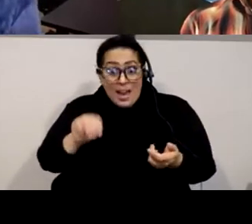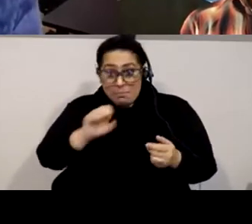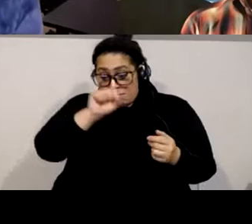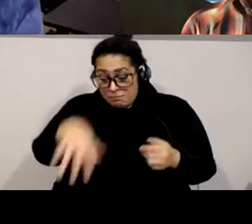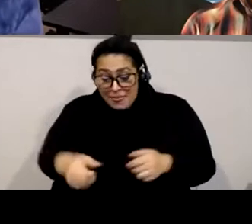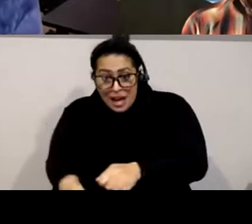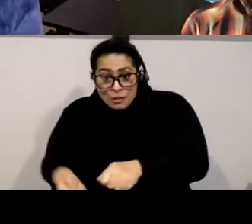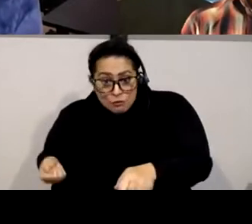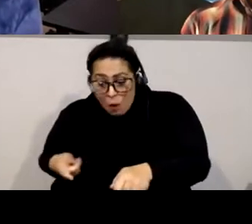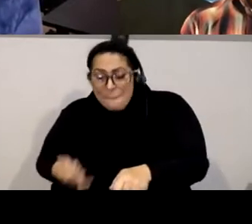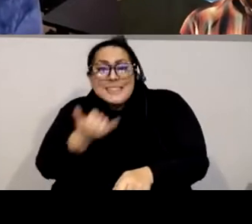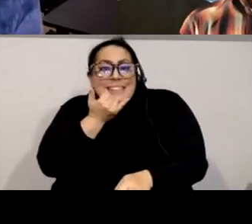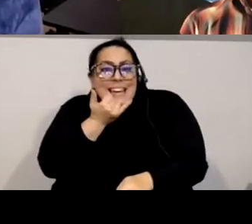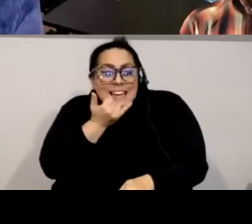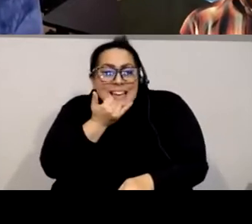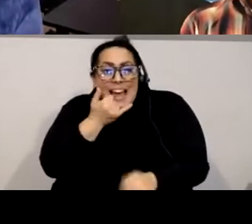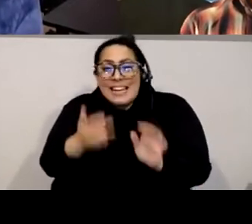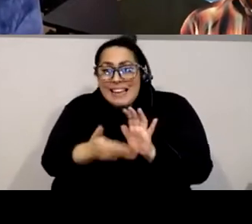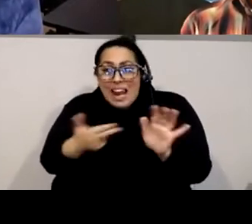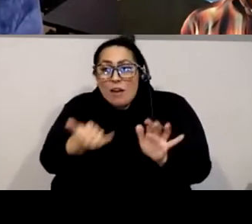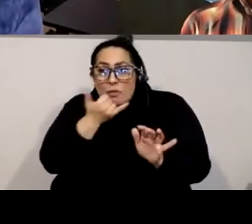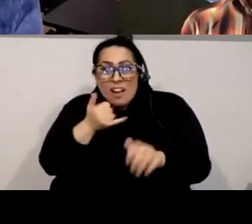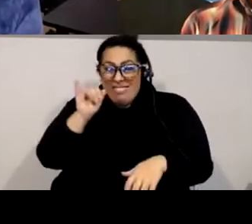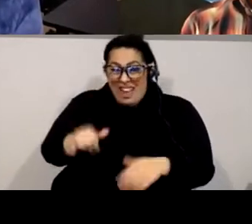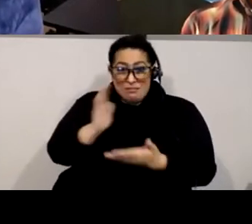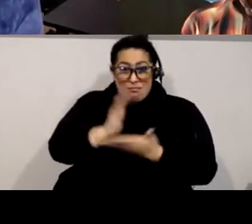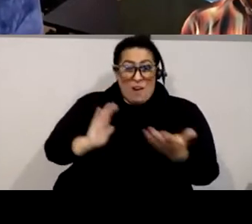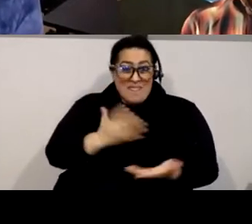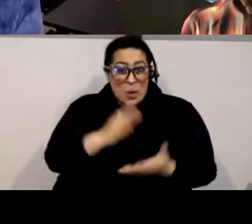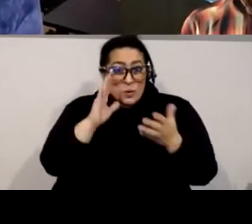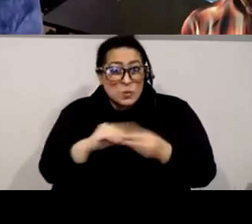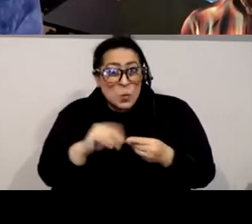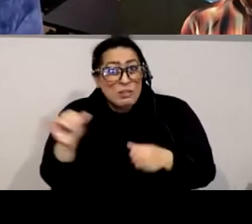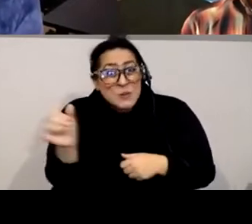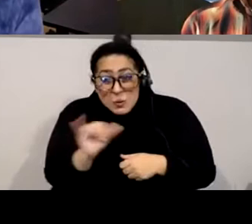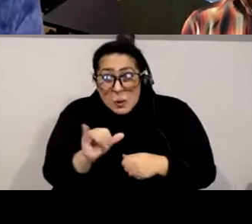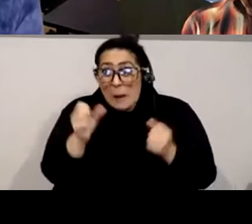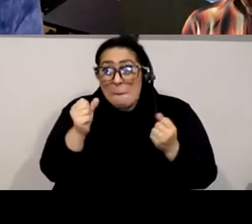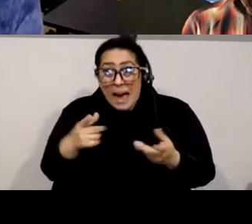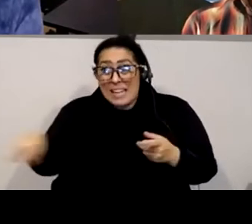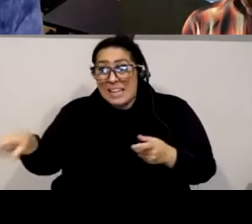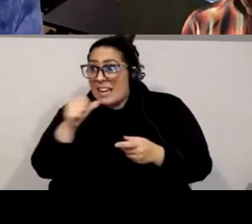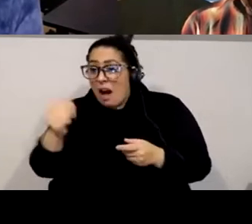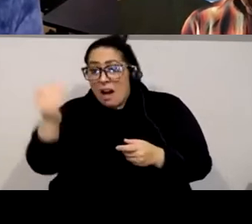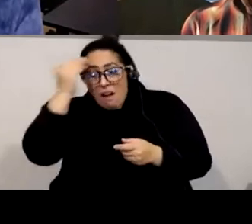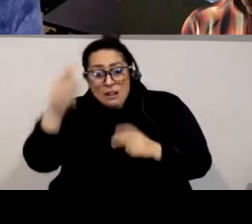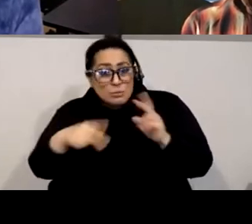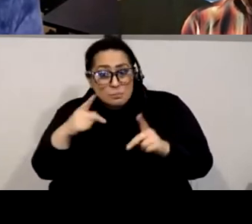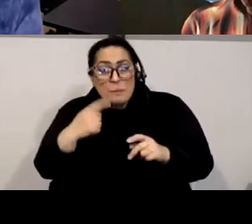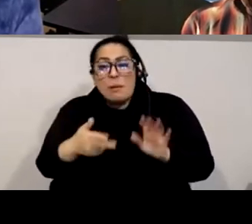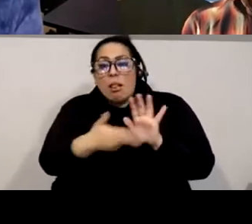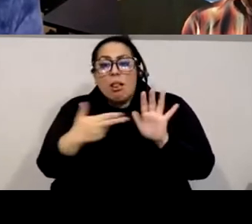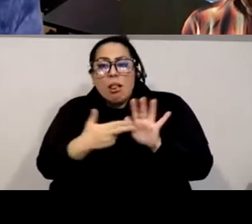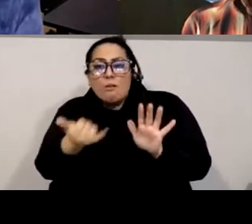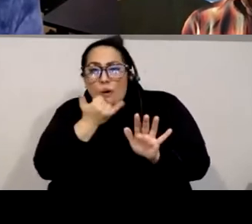cataloged it wrong that's actually part of the story too of misidentifying native objects so either way it's